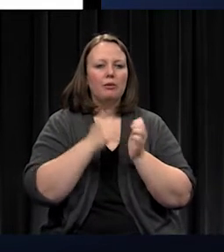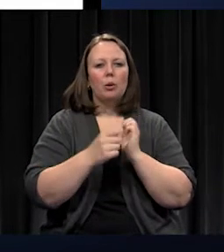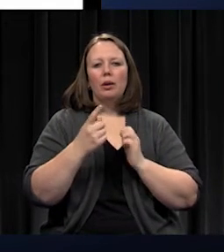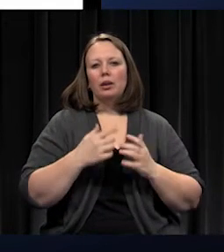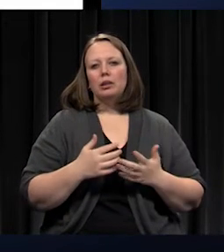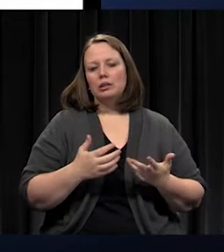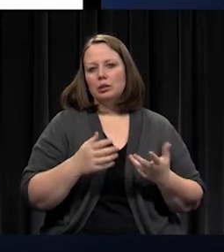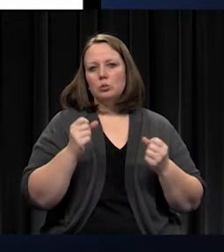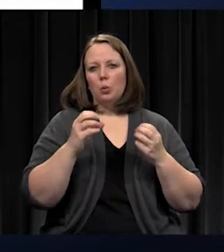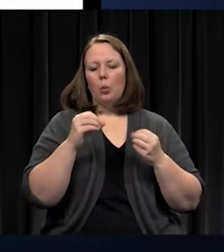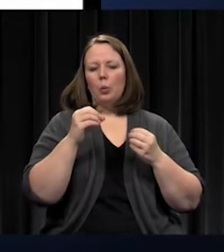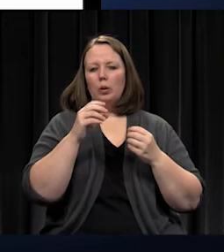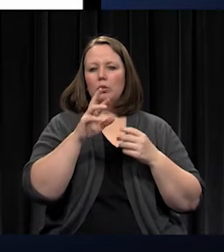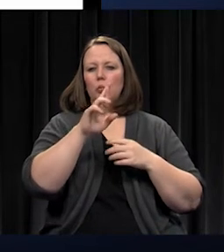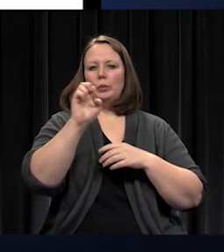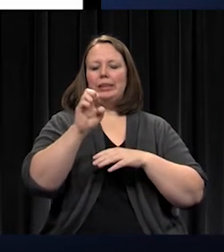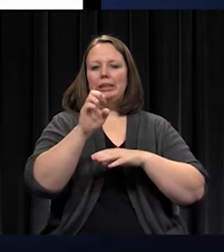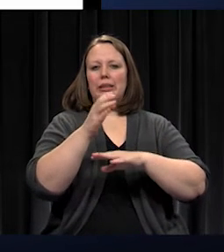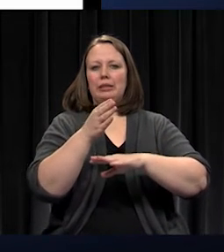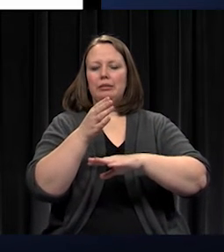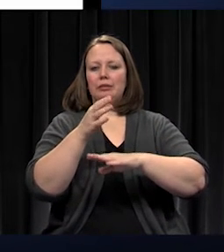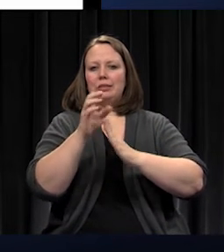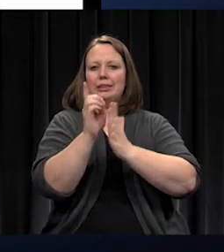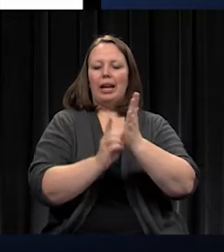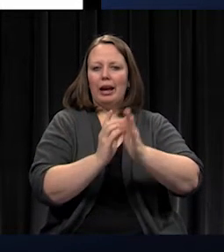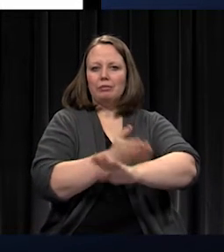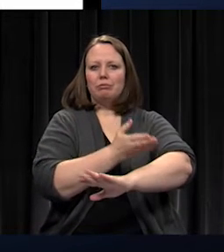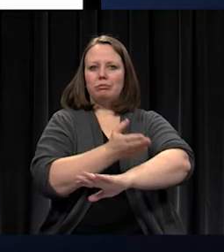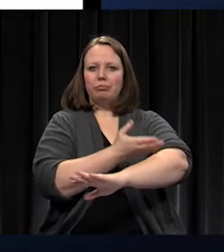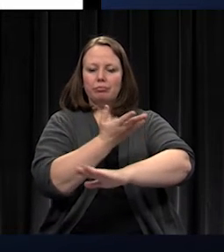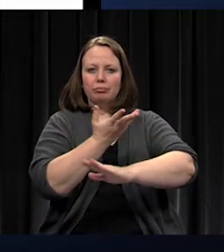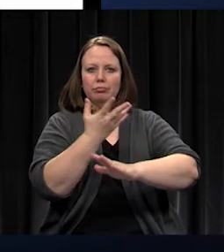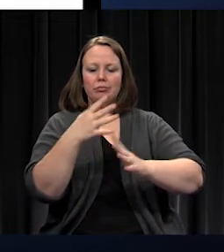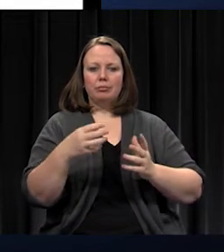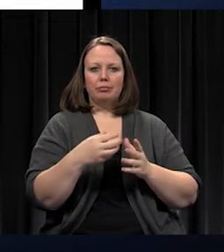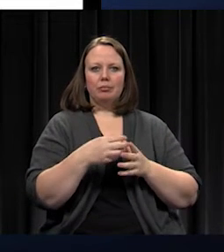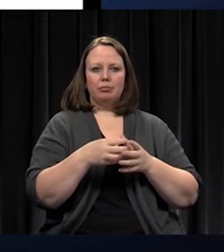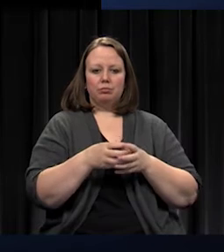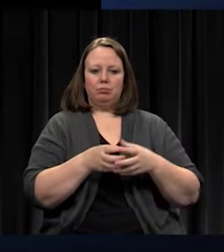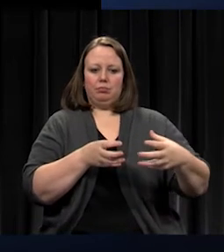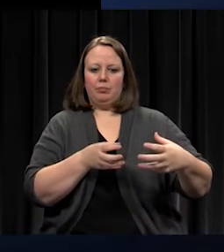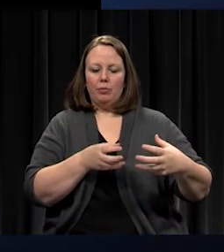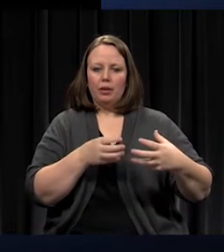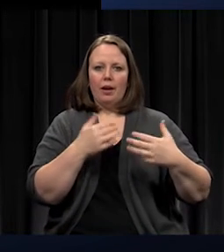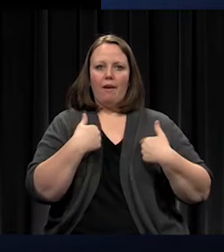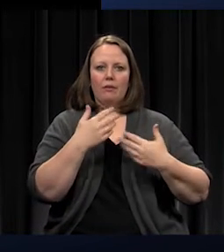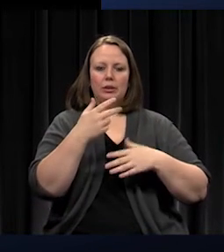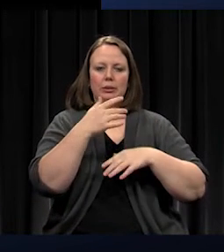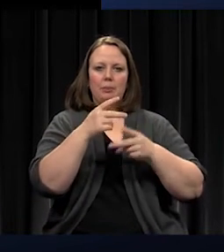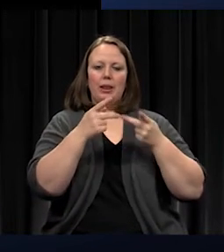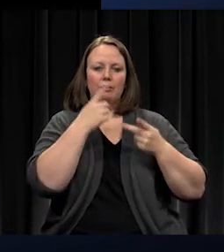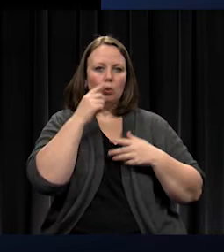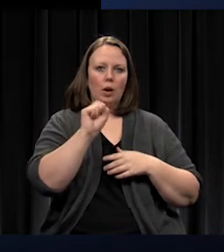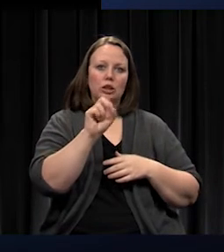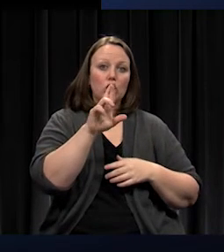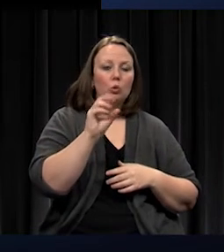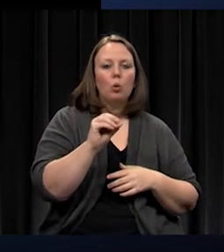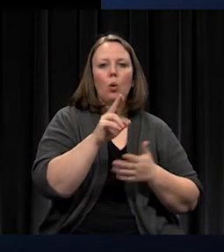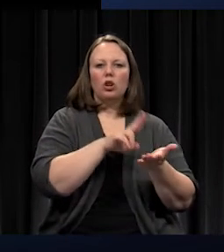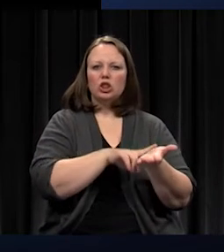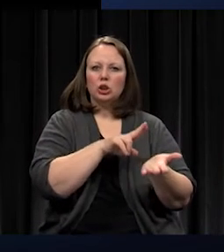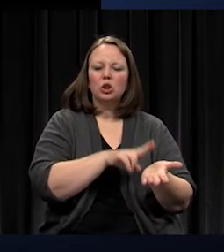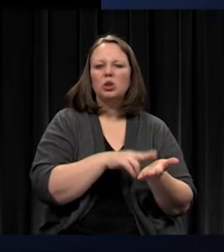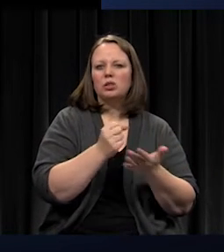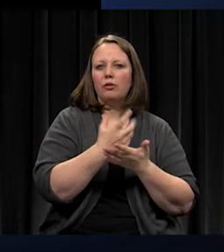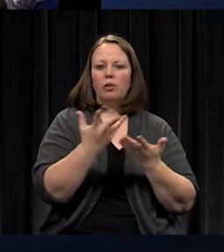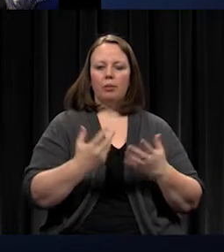bump it out slightly and create that unified space for the SRO officer, the nurse and the administrative team. Finally, we moved to